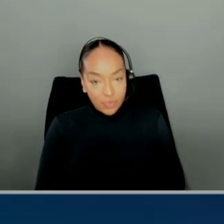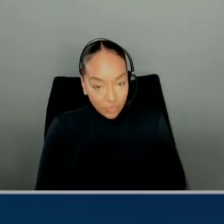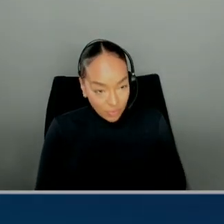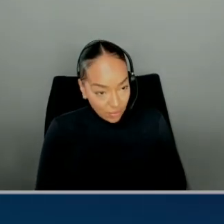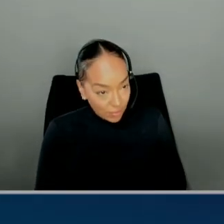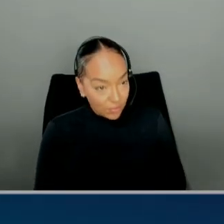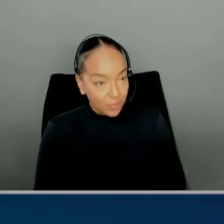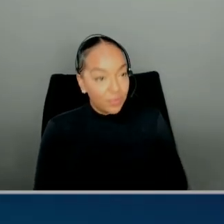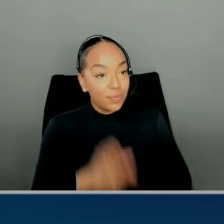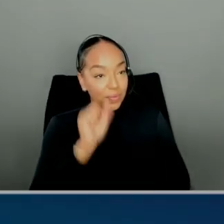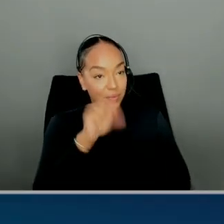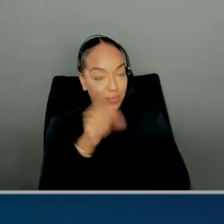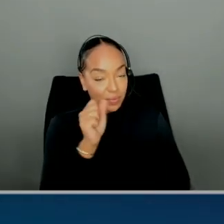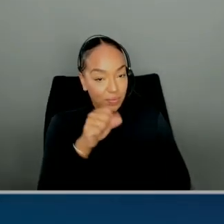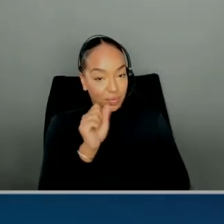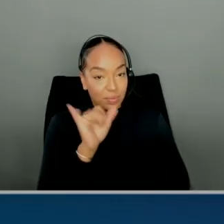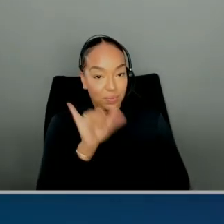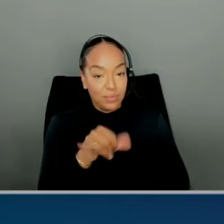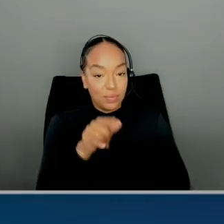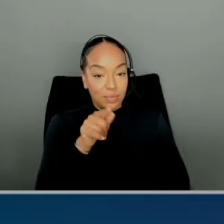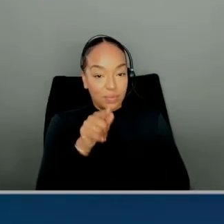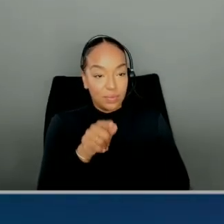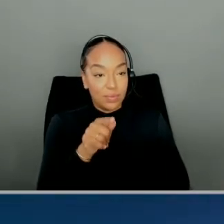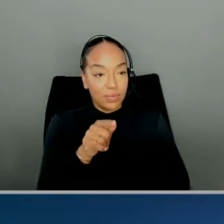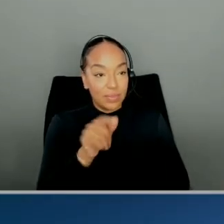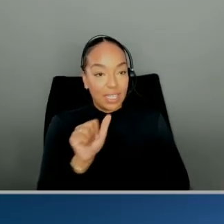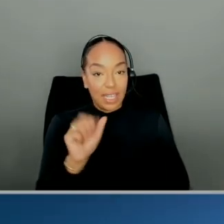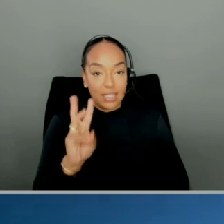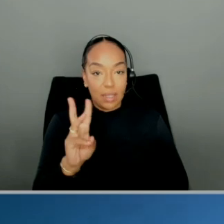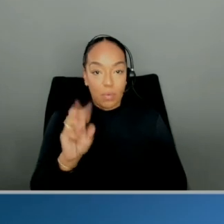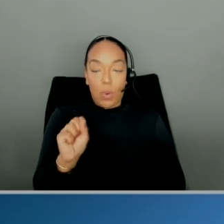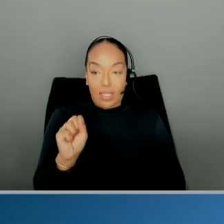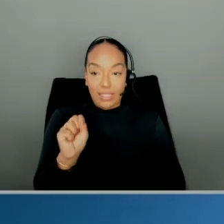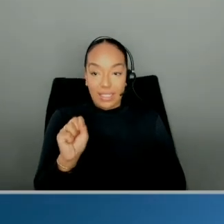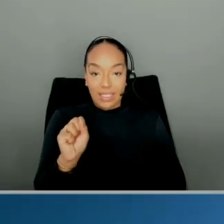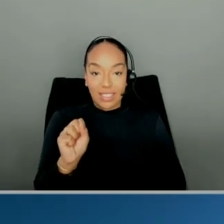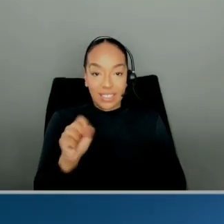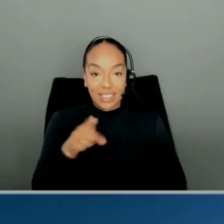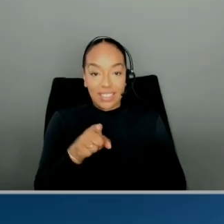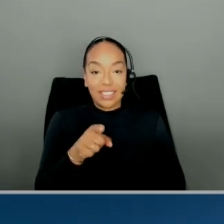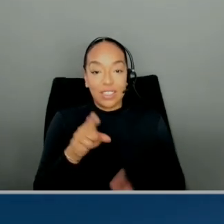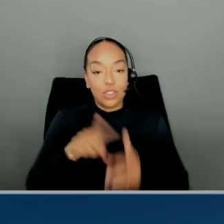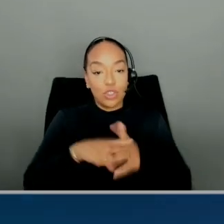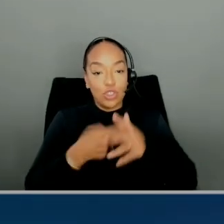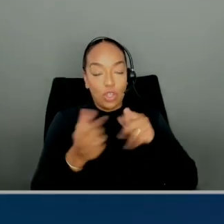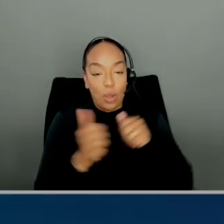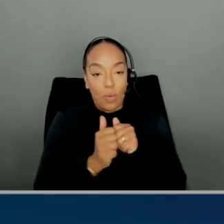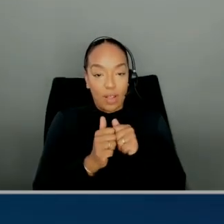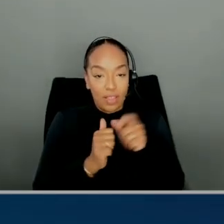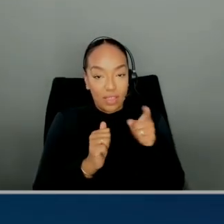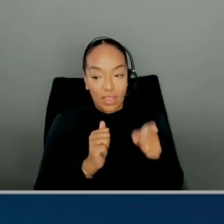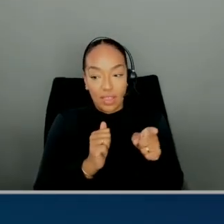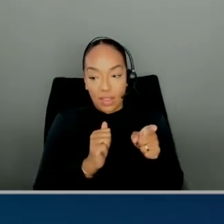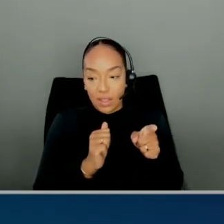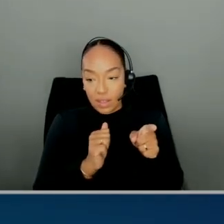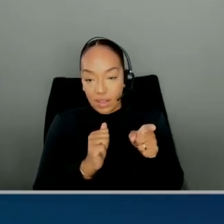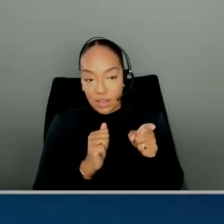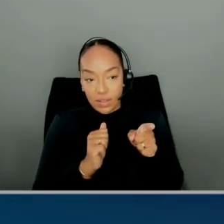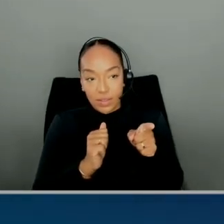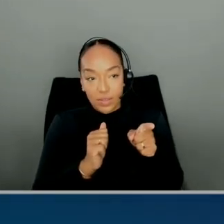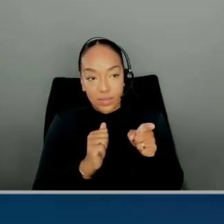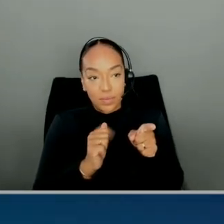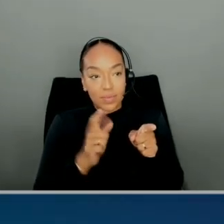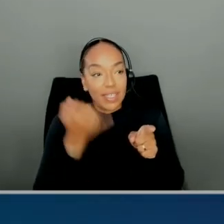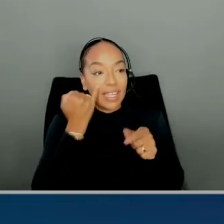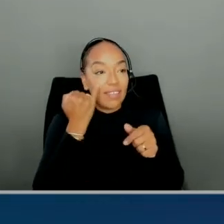Yeah, this is, I'm in the AWS console here. I'd start out with just, if a customer